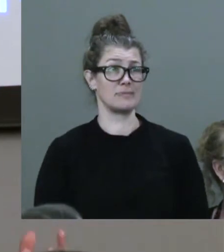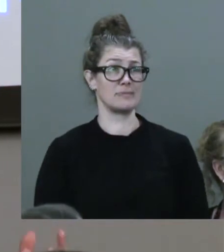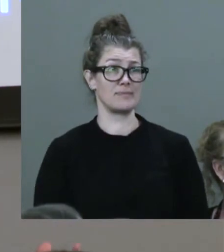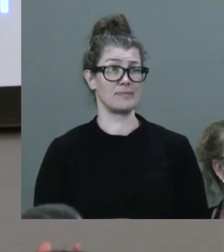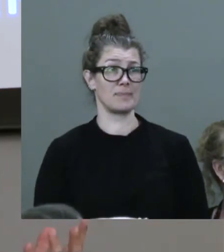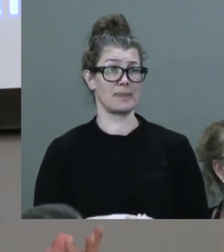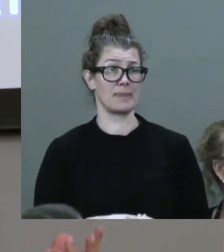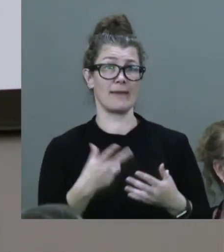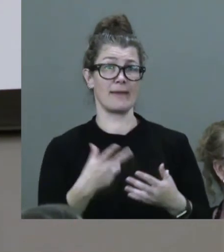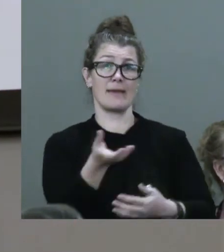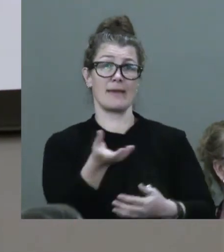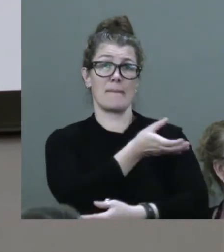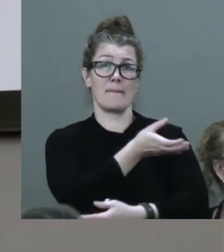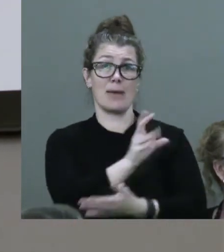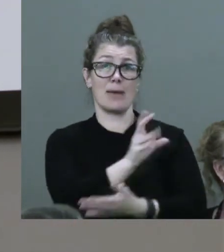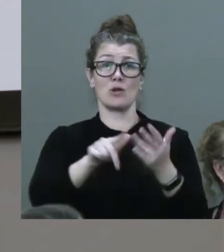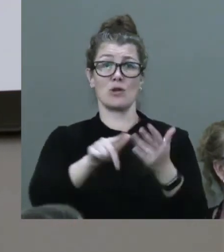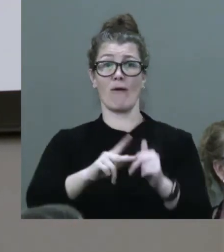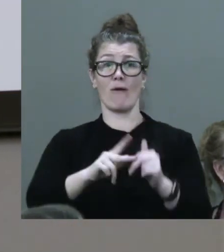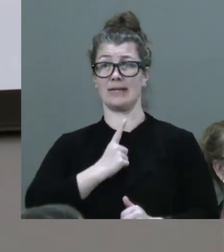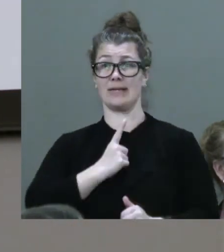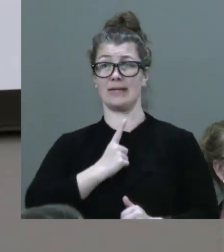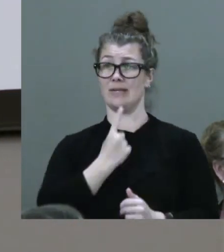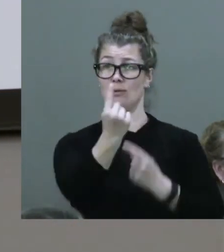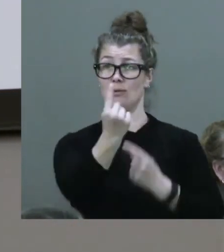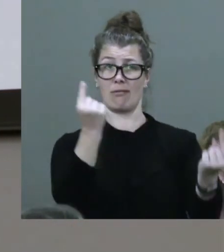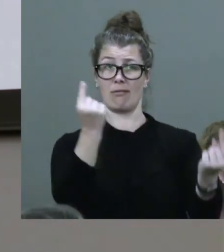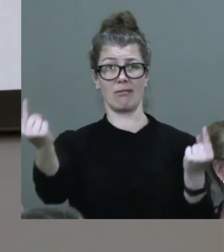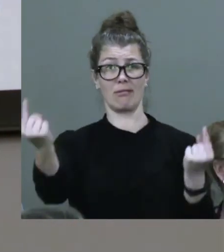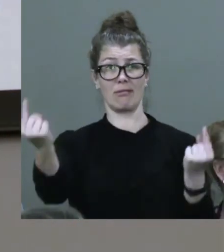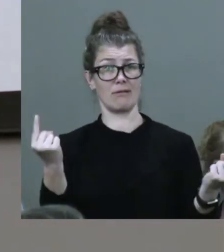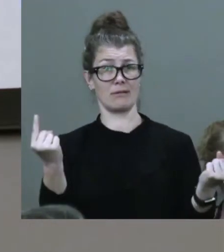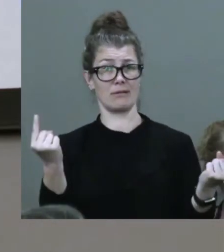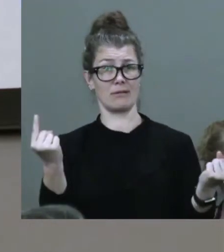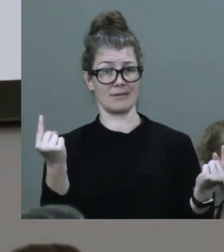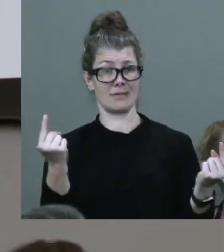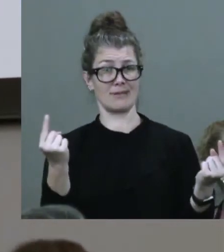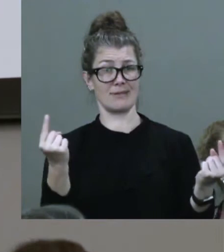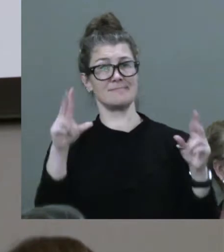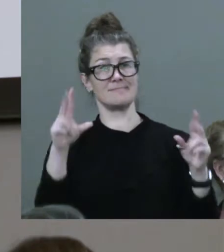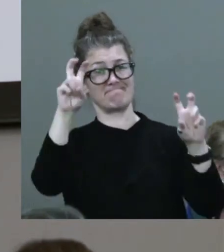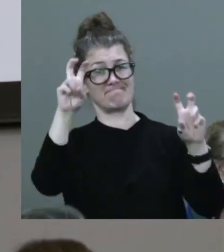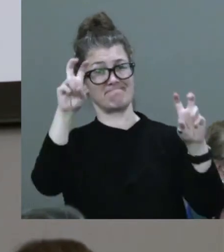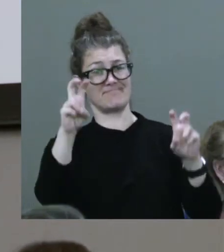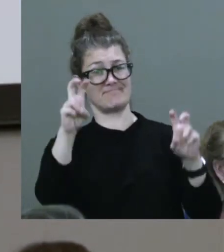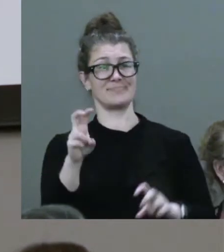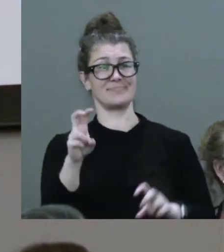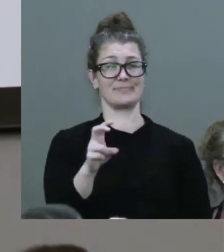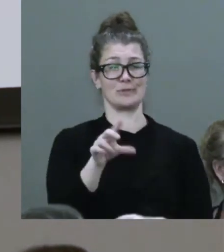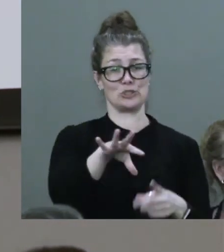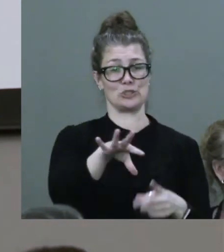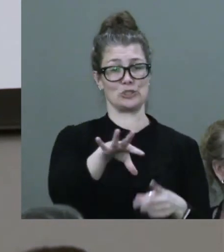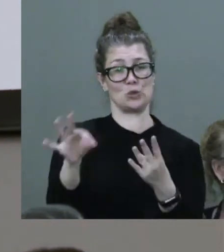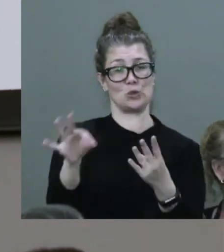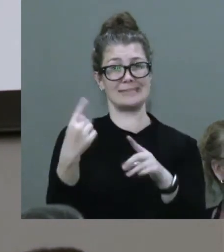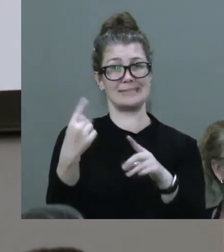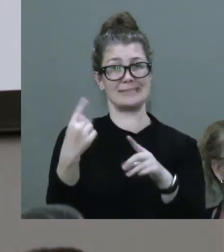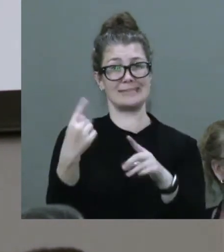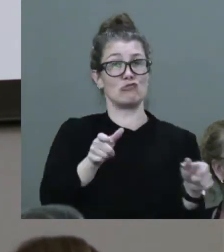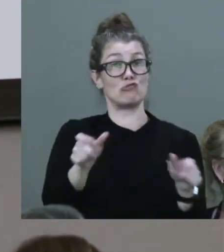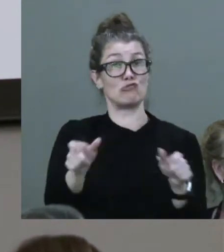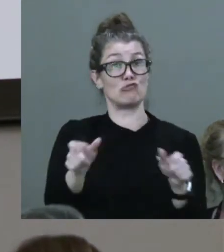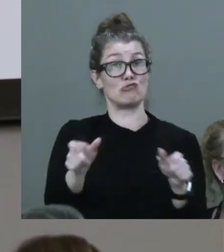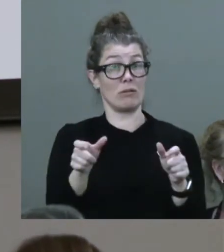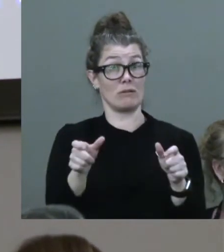empowerment of the individual. That famous phrase, choice and control. That promise